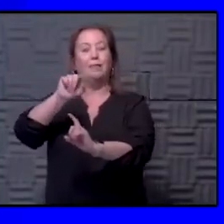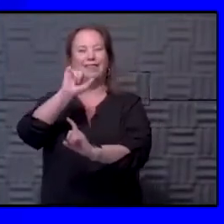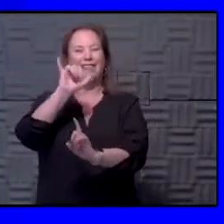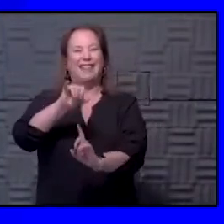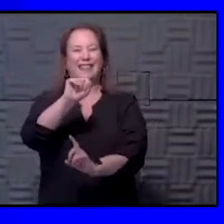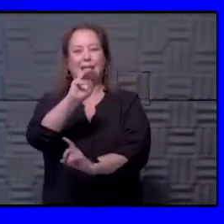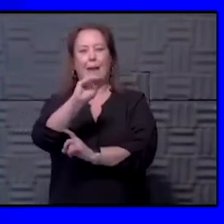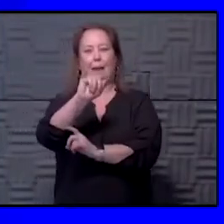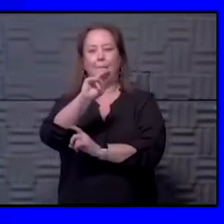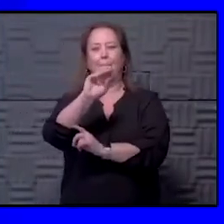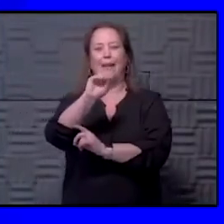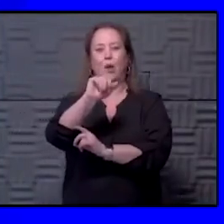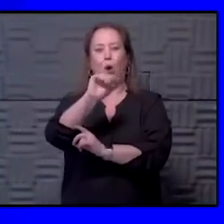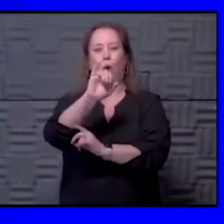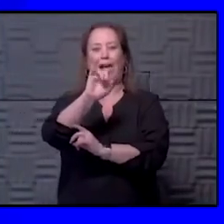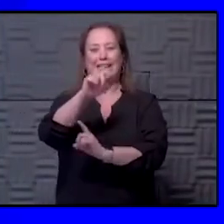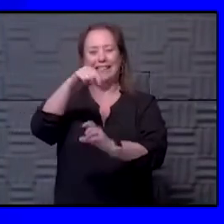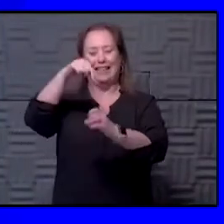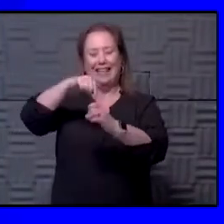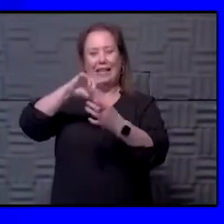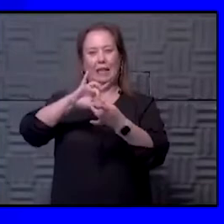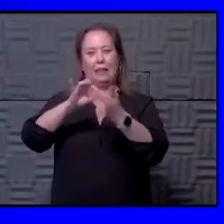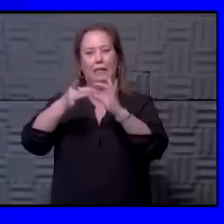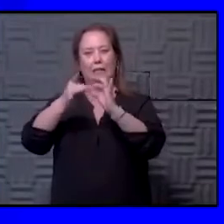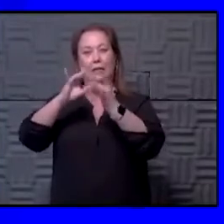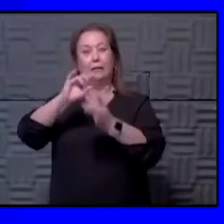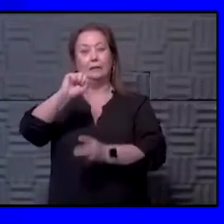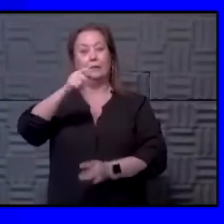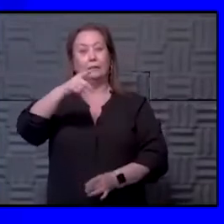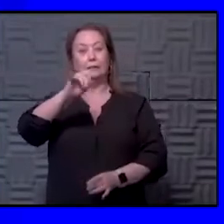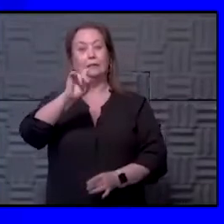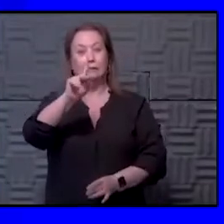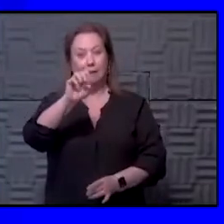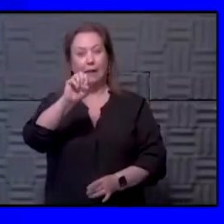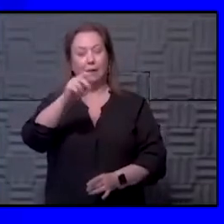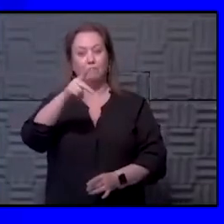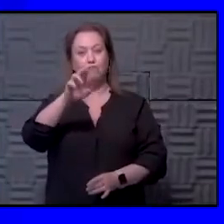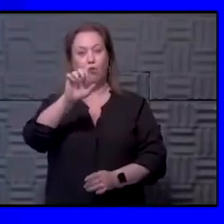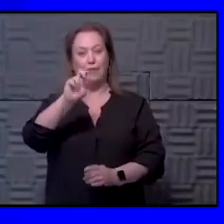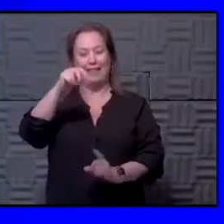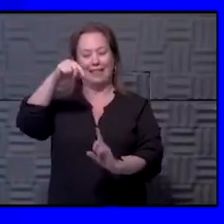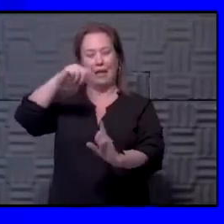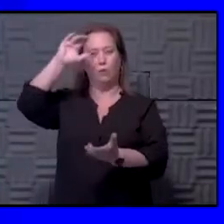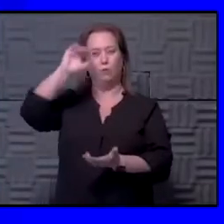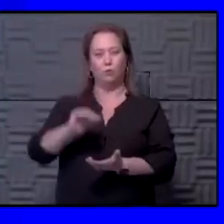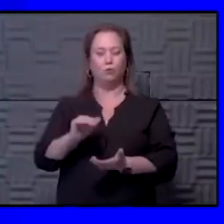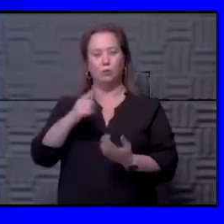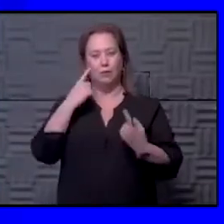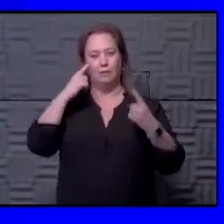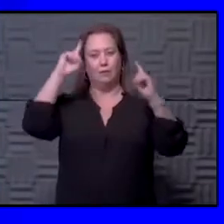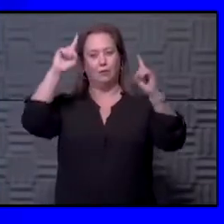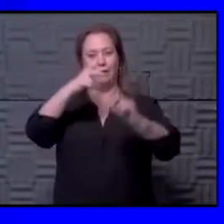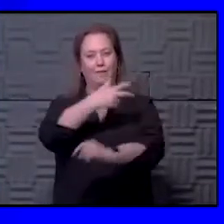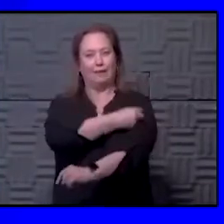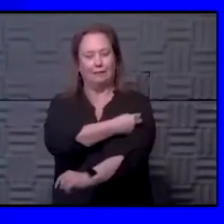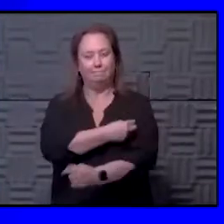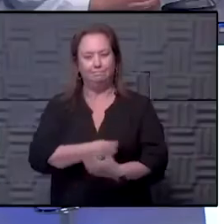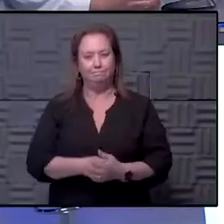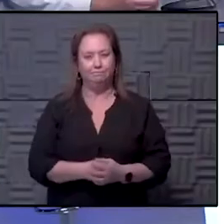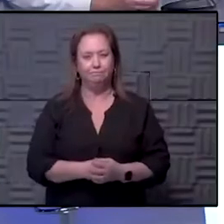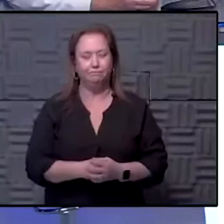at that position in the spike protein. And that is what helps reduce the efficiency of the vaccines.